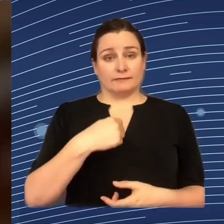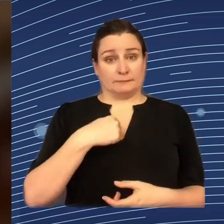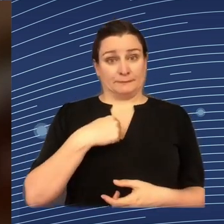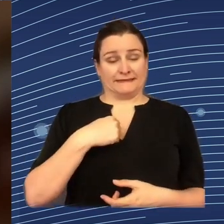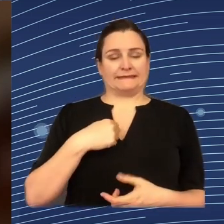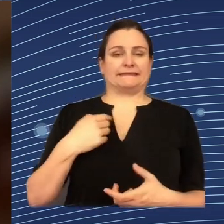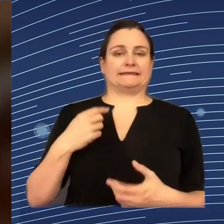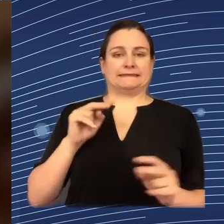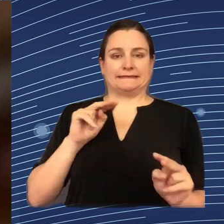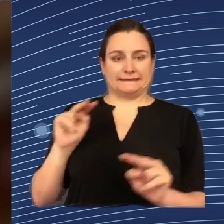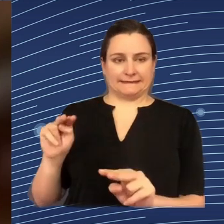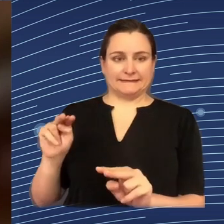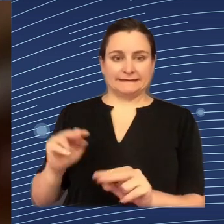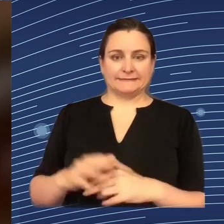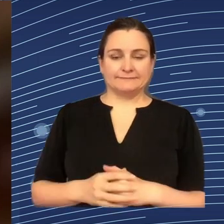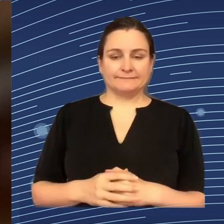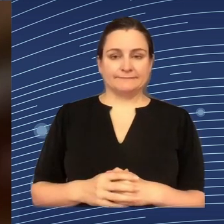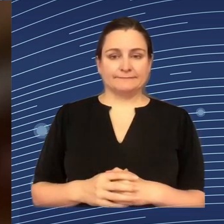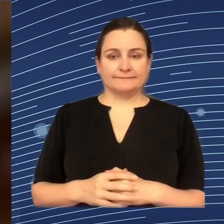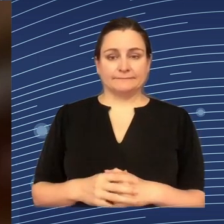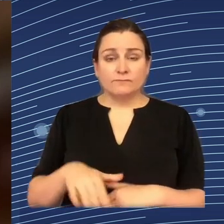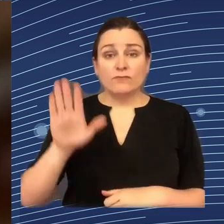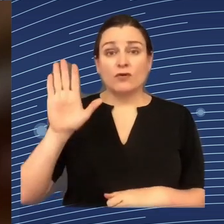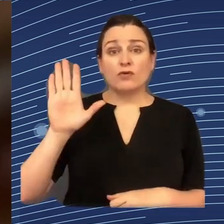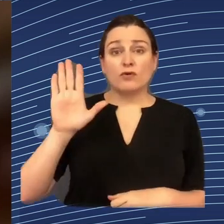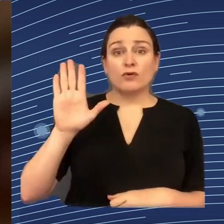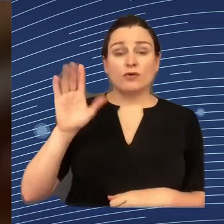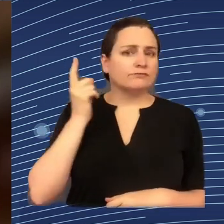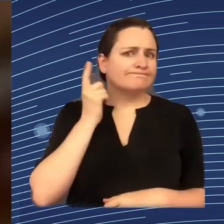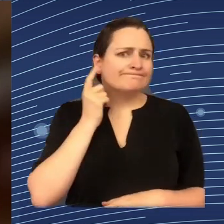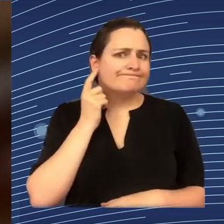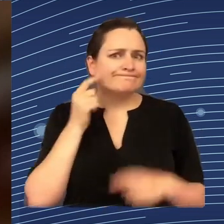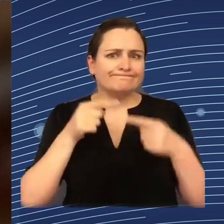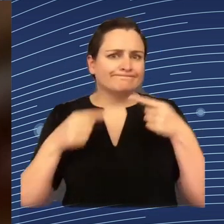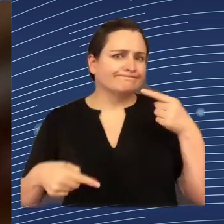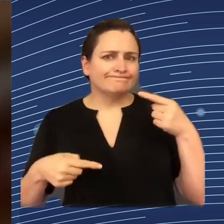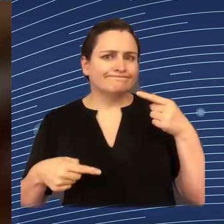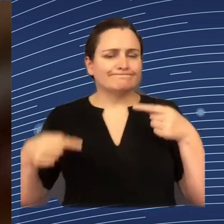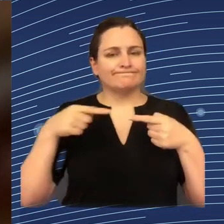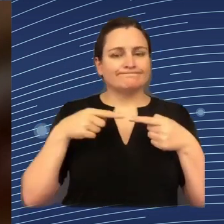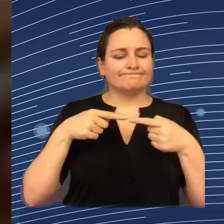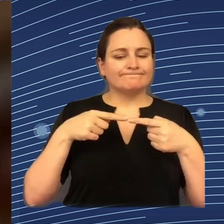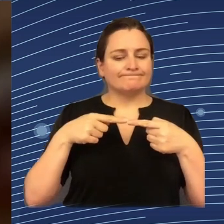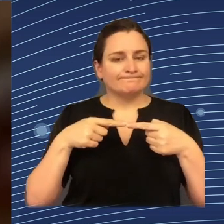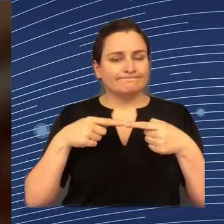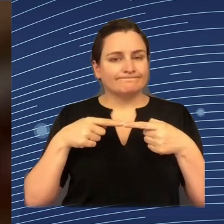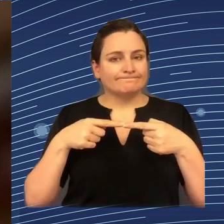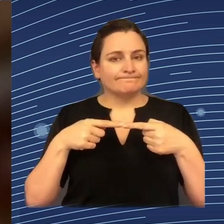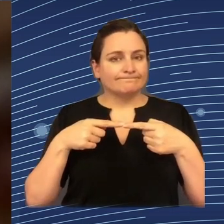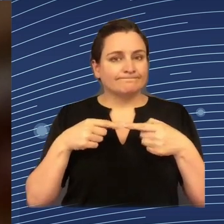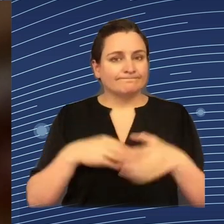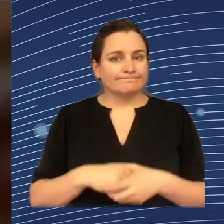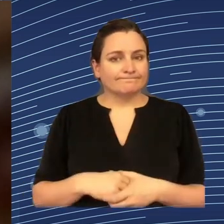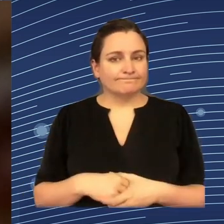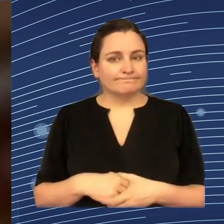We have lost sound. Sorry, Anne, go ahead. Go ahead. We lost you for a moment. sorry. At least not